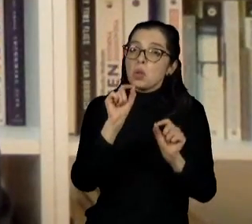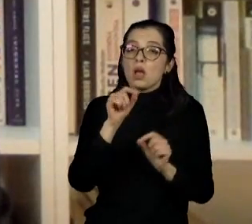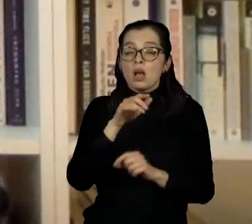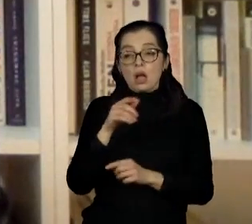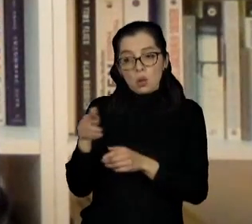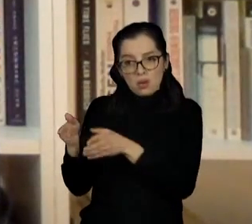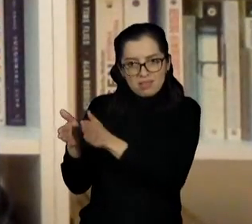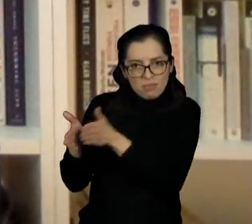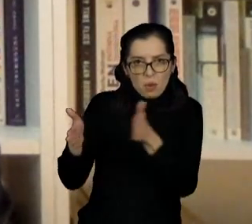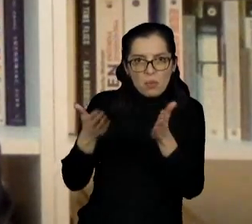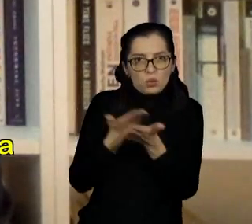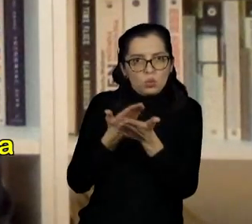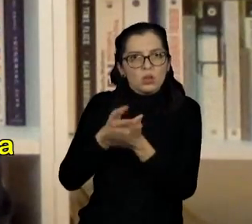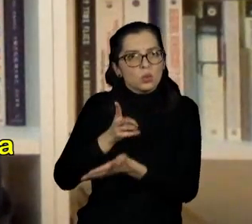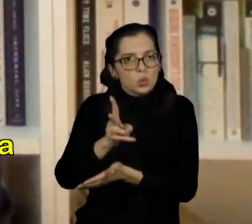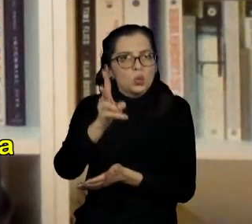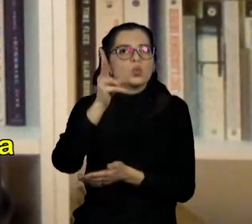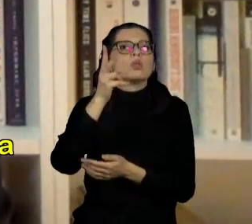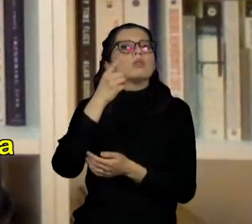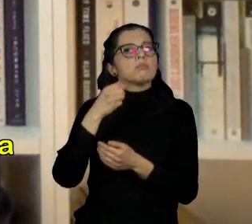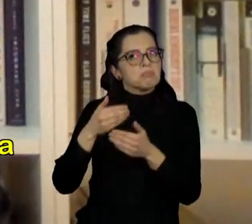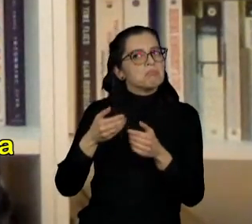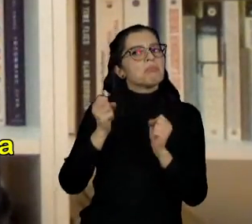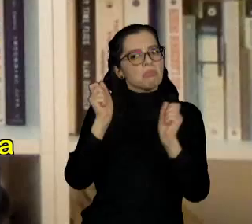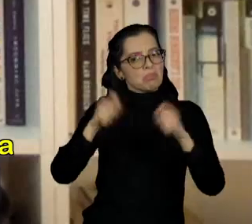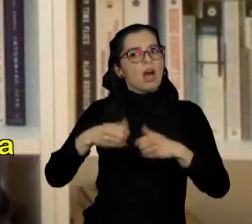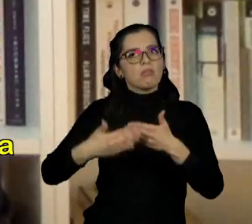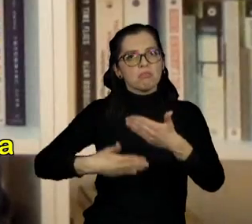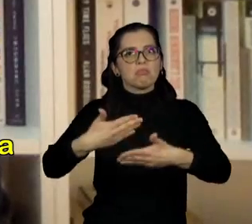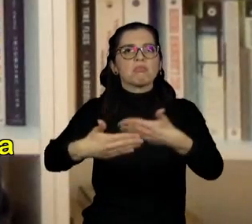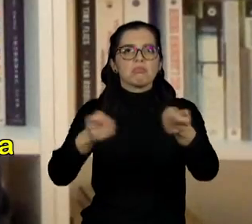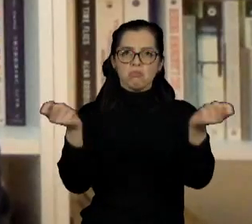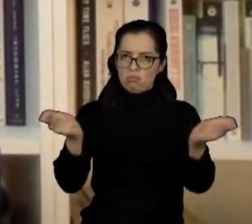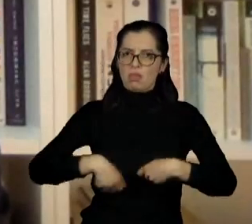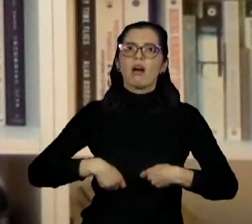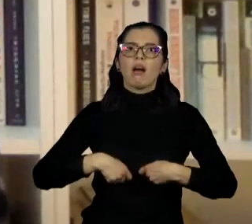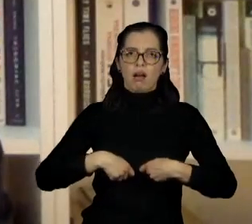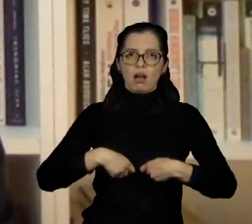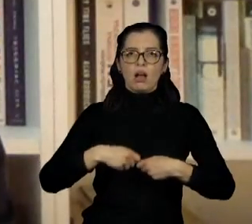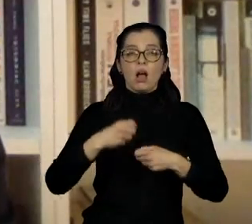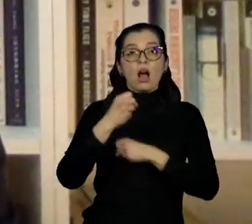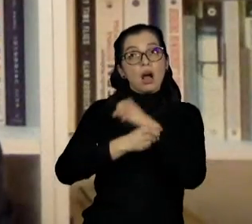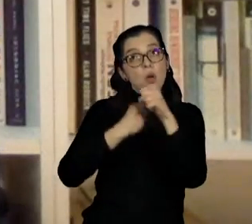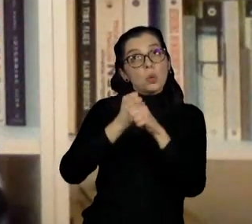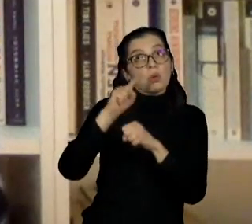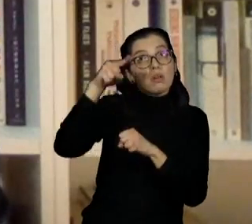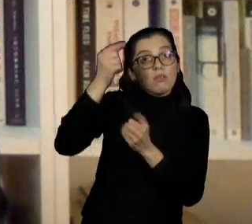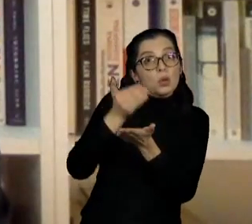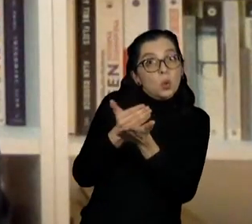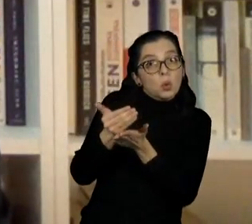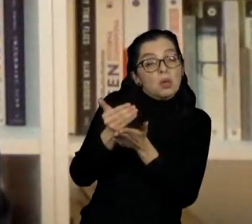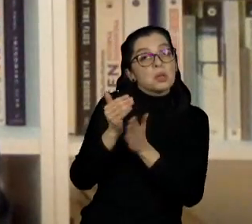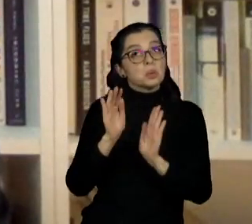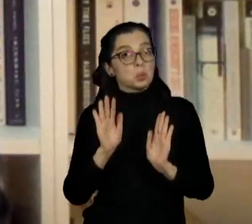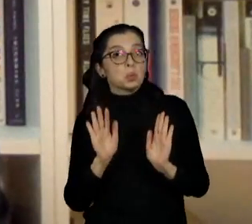trend continues, and if we keep on track, we might have a vaccine by early next year would be my projection. Ricardo, por